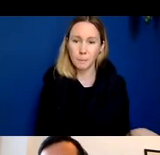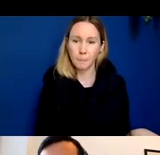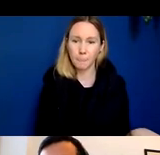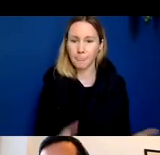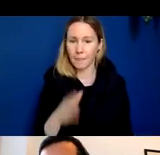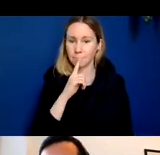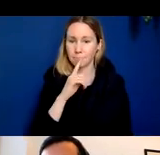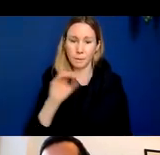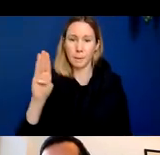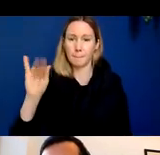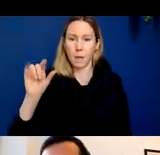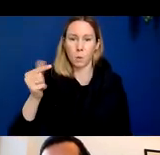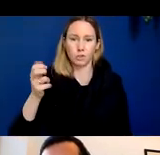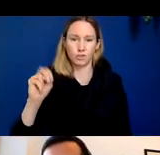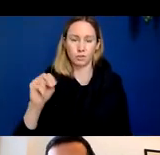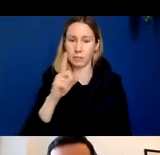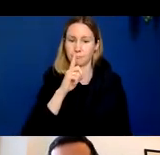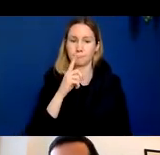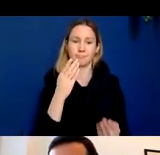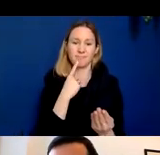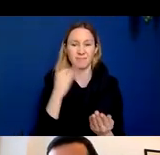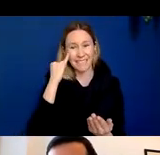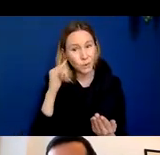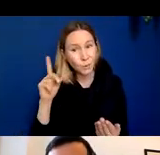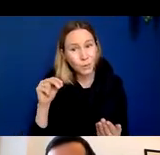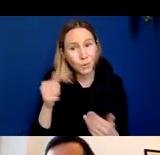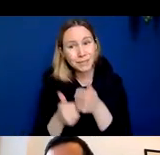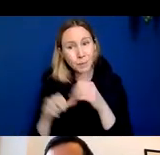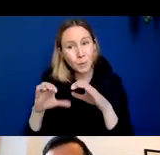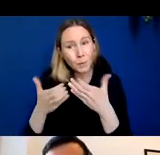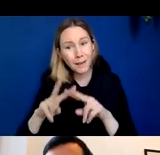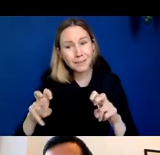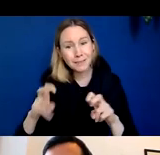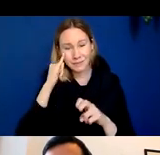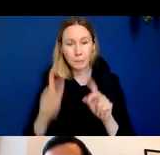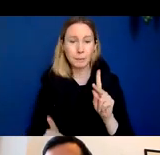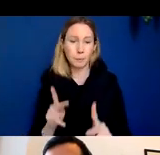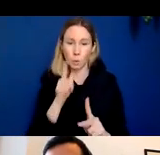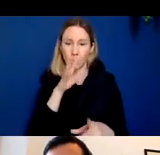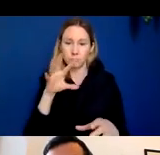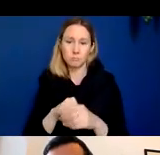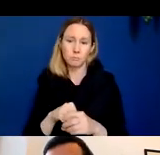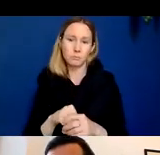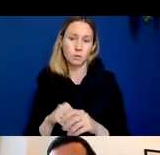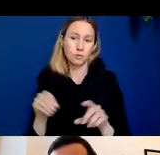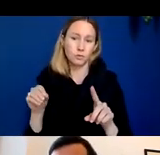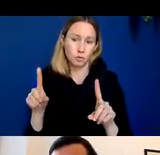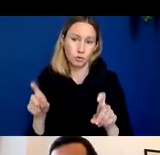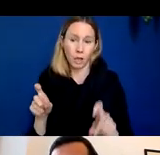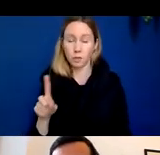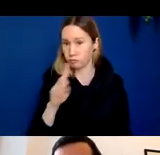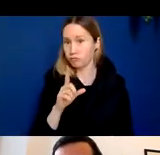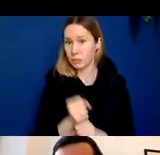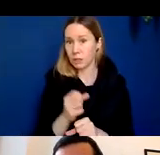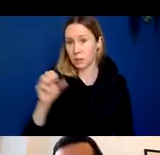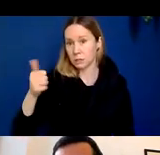publicly presented data suggesting that if you do subgroup analysis and people that in the engaged trial that really did truly receive